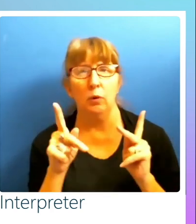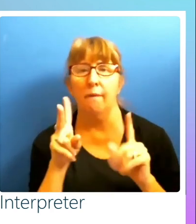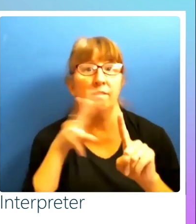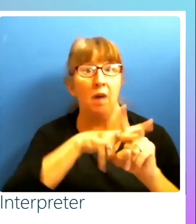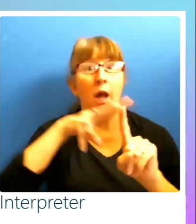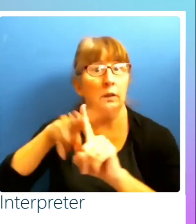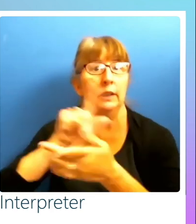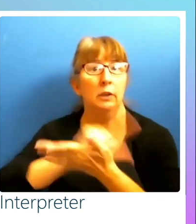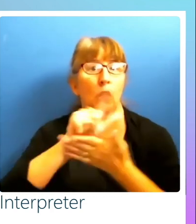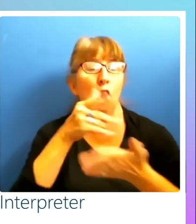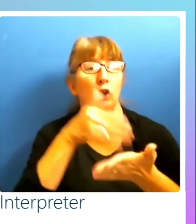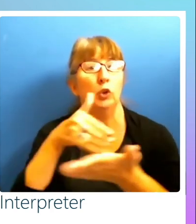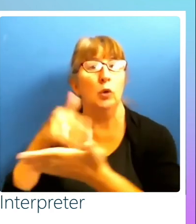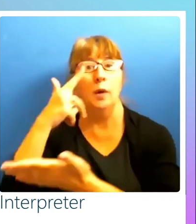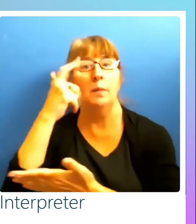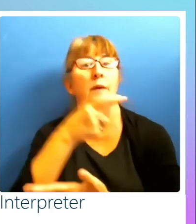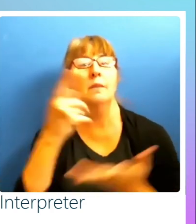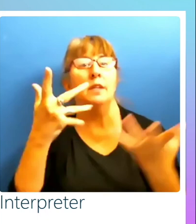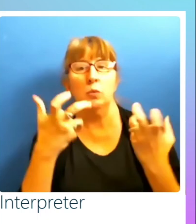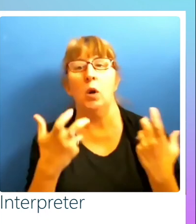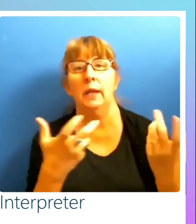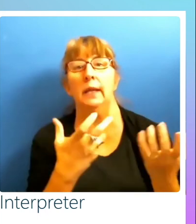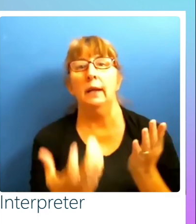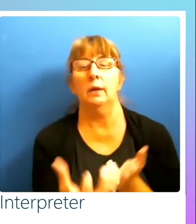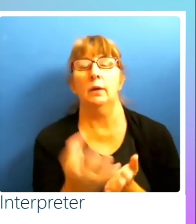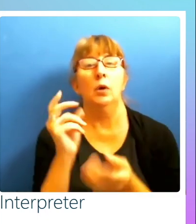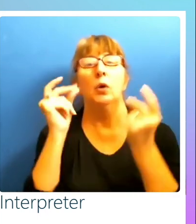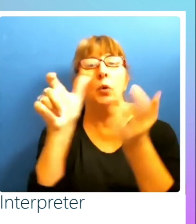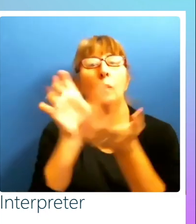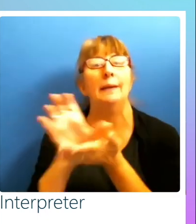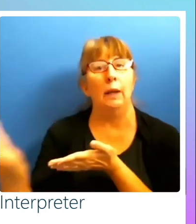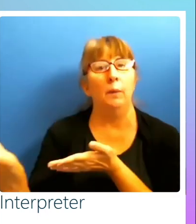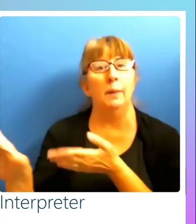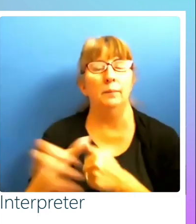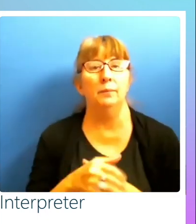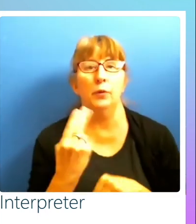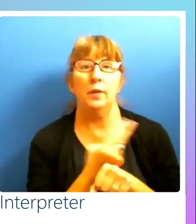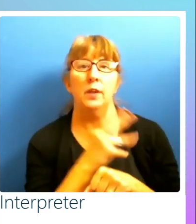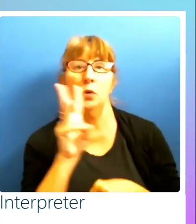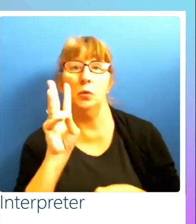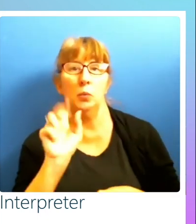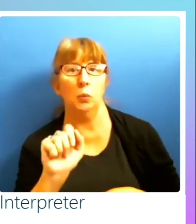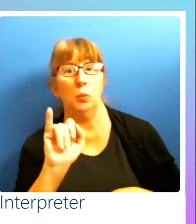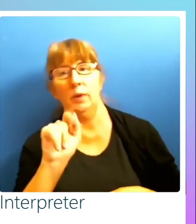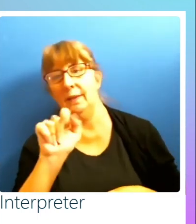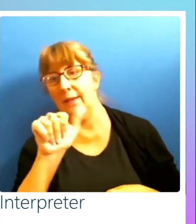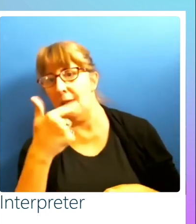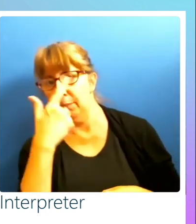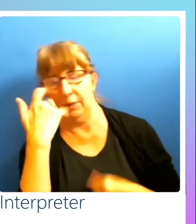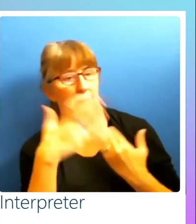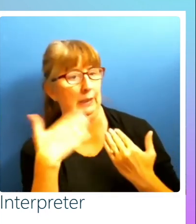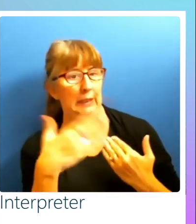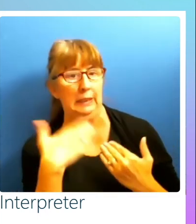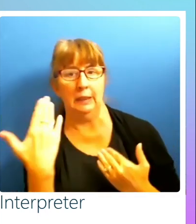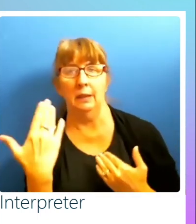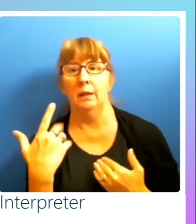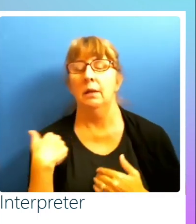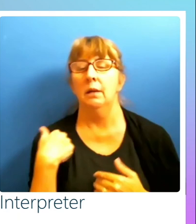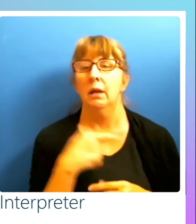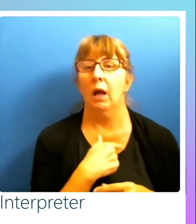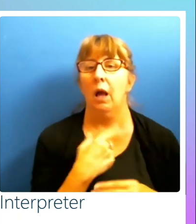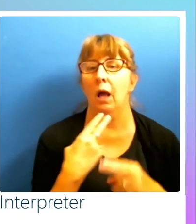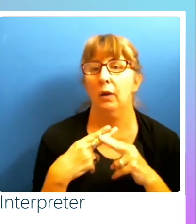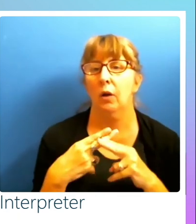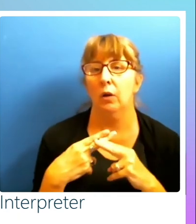just because they want to get a settlement, a quick settlement out of it. They use WCAG because it's easy to say, I call it the murder lawsuit. So they